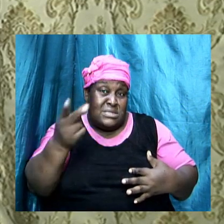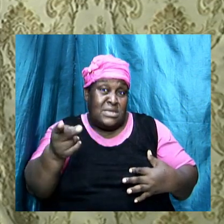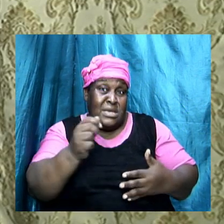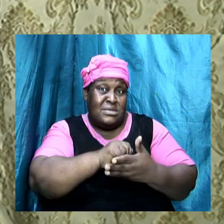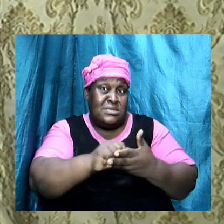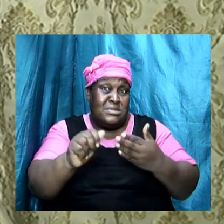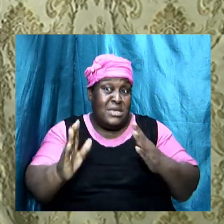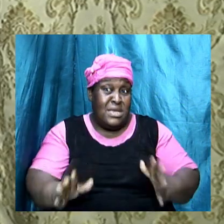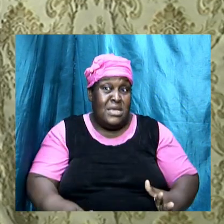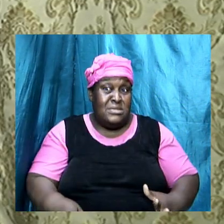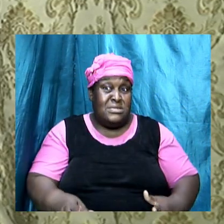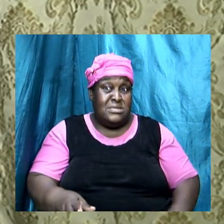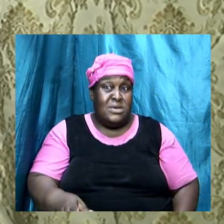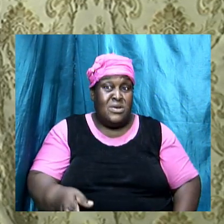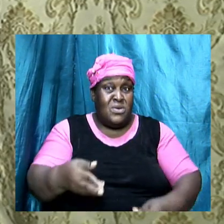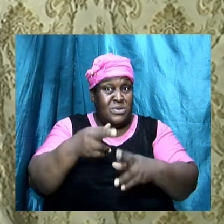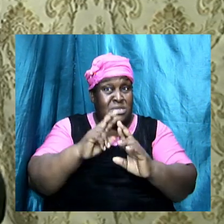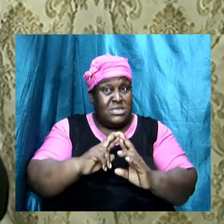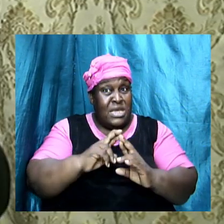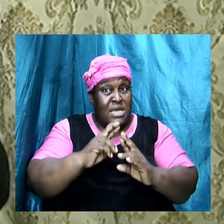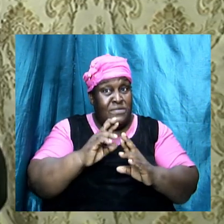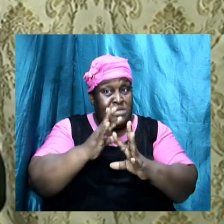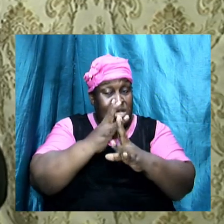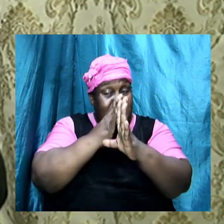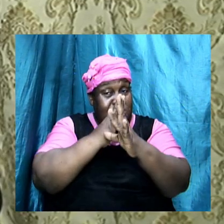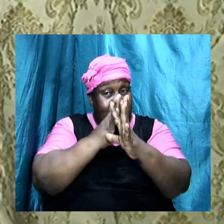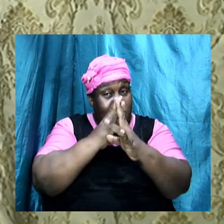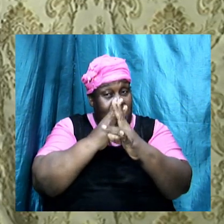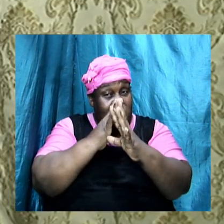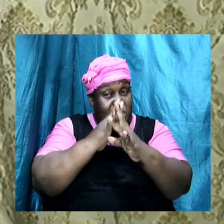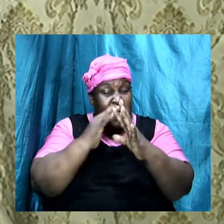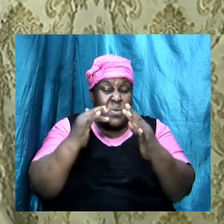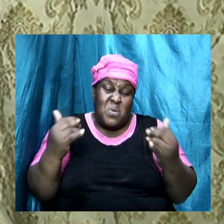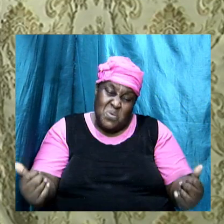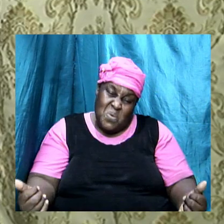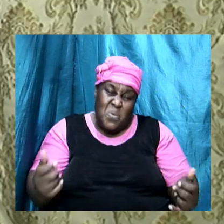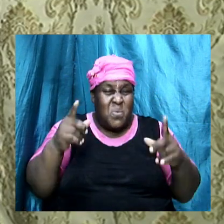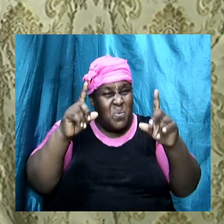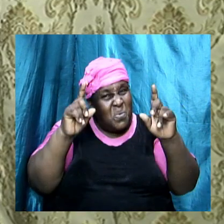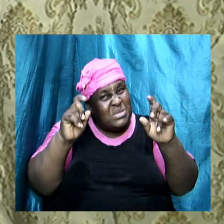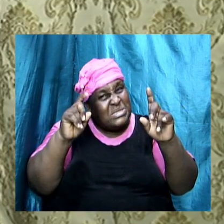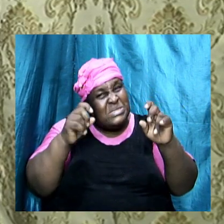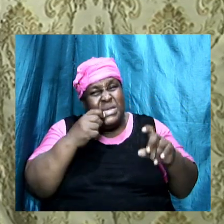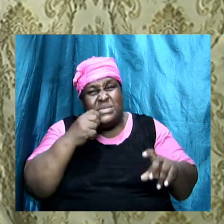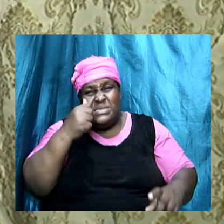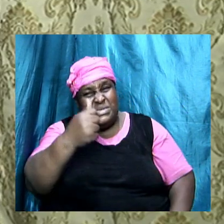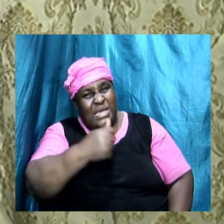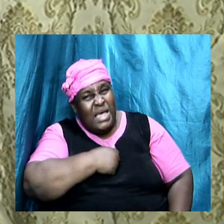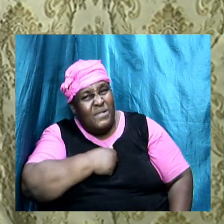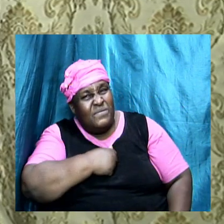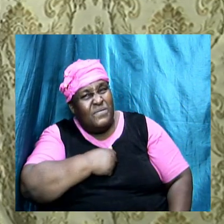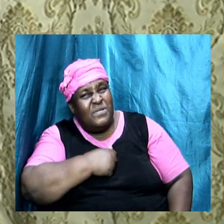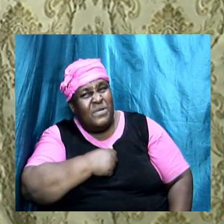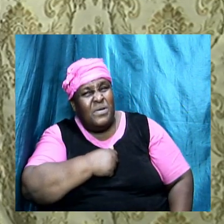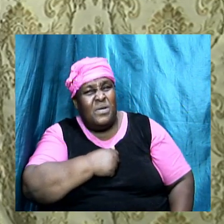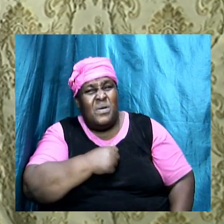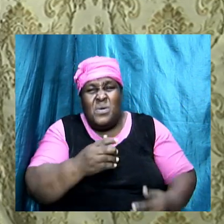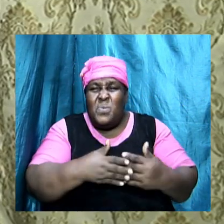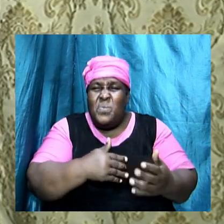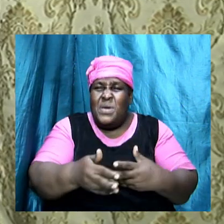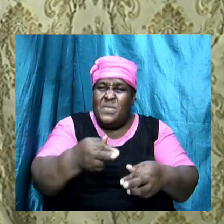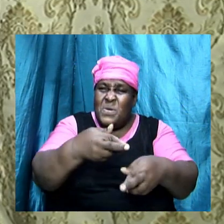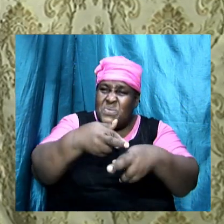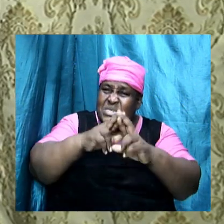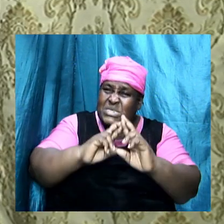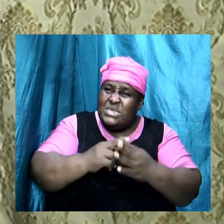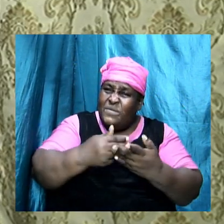spoke with tongues, amen, are now questioning themselves whether they received